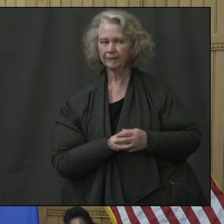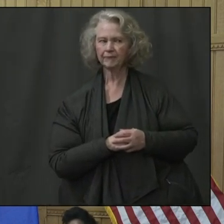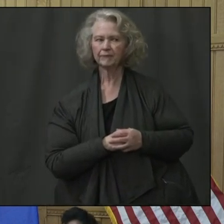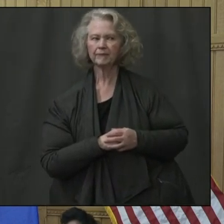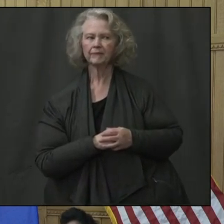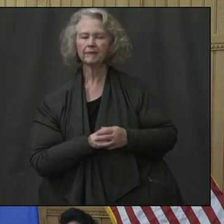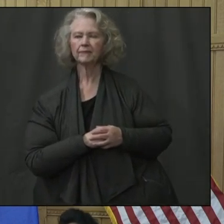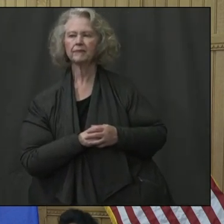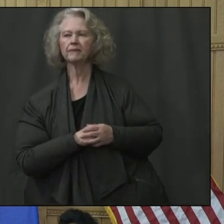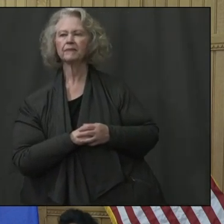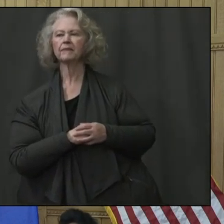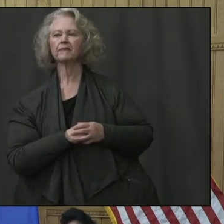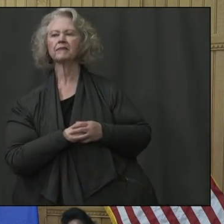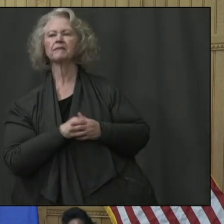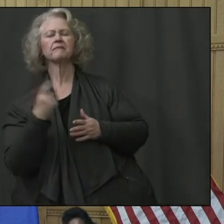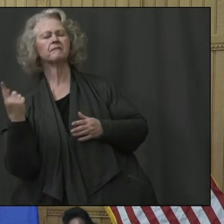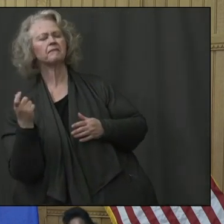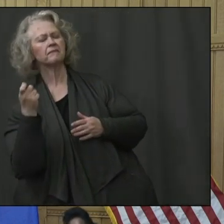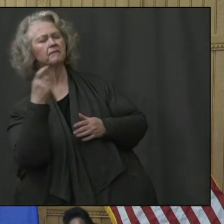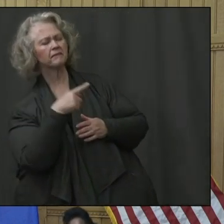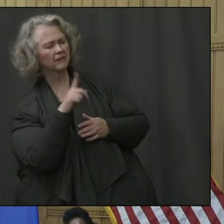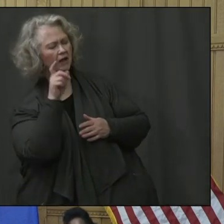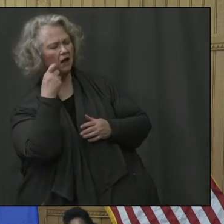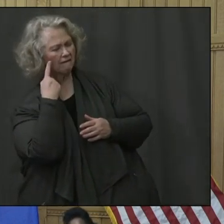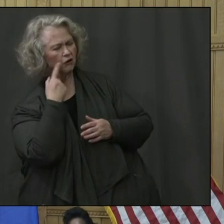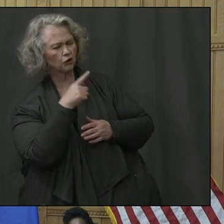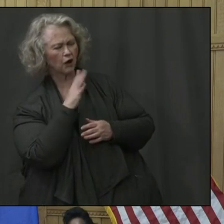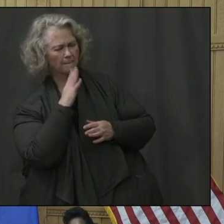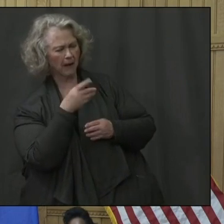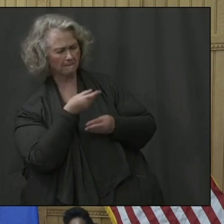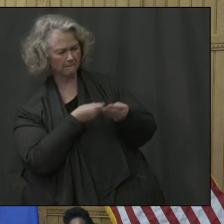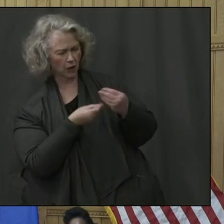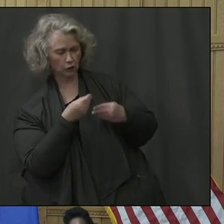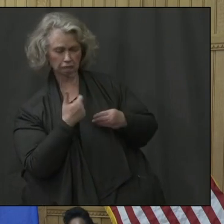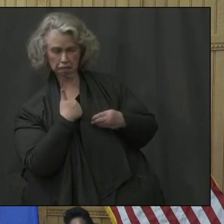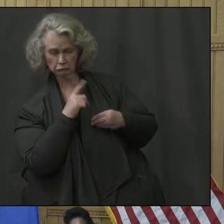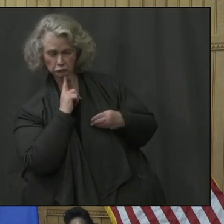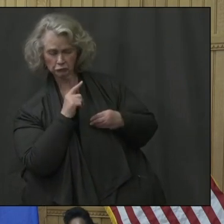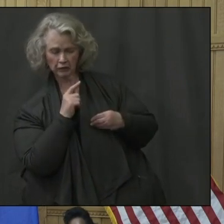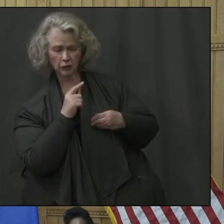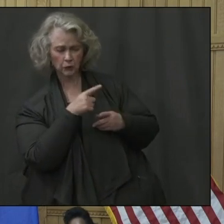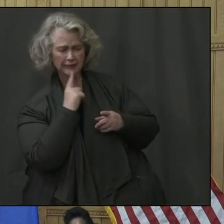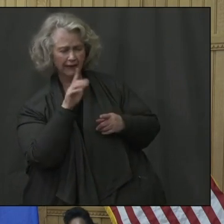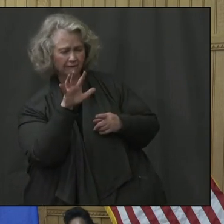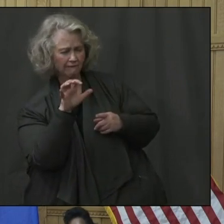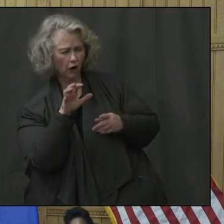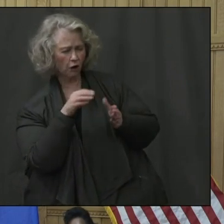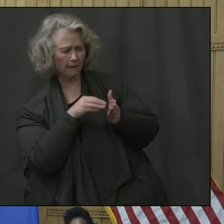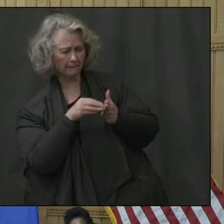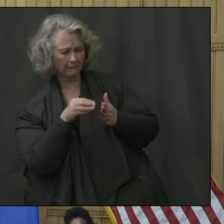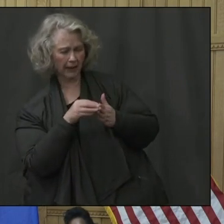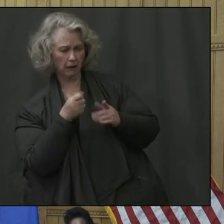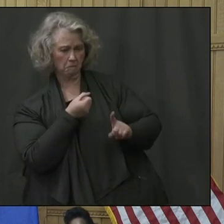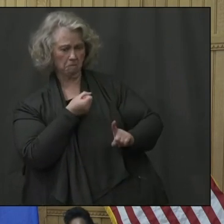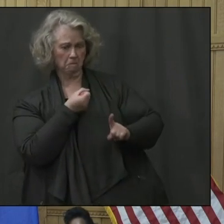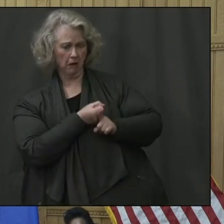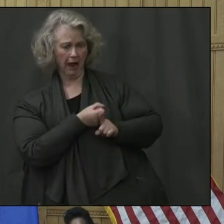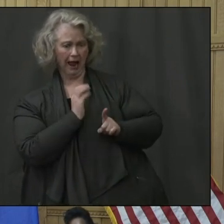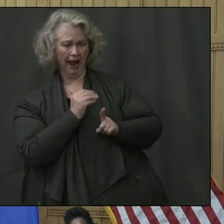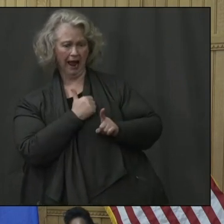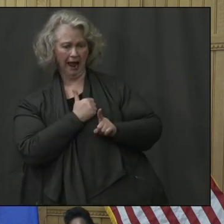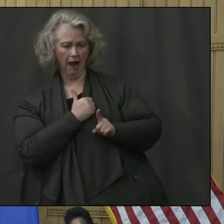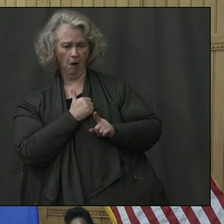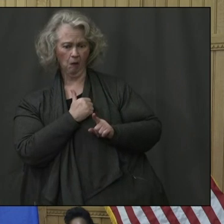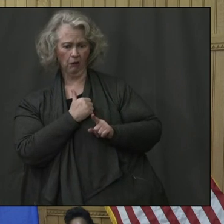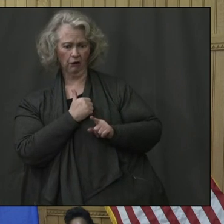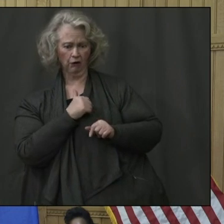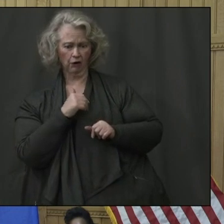Uh, Governor, on one of the budget things you mentioned that basically, if I heard you correctly, a 500 million dollar hit in the current fiscal year, if